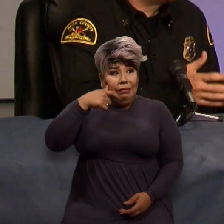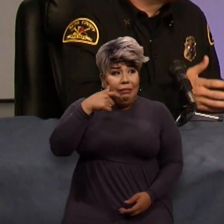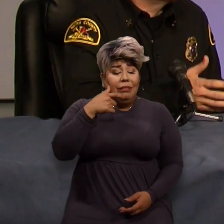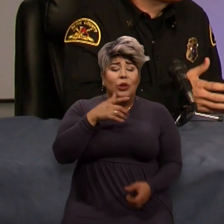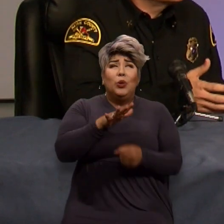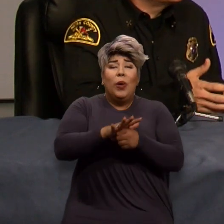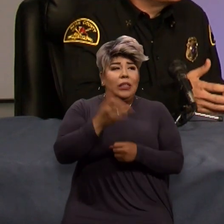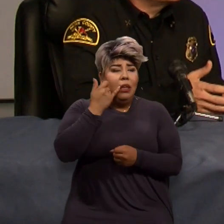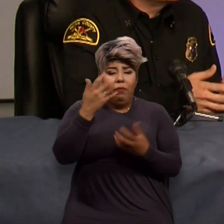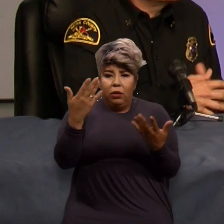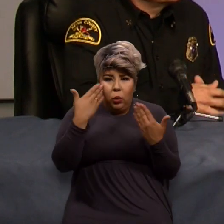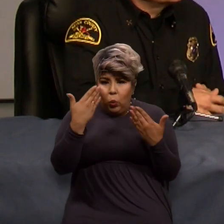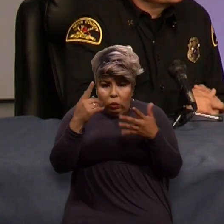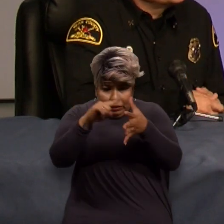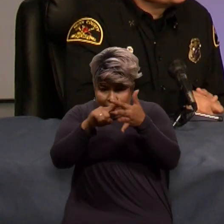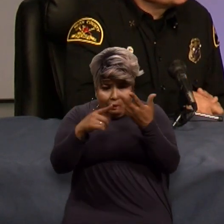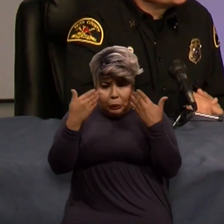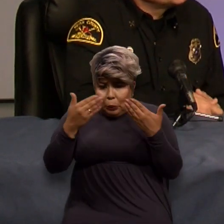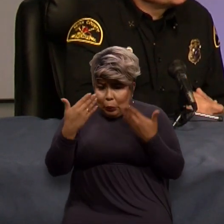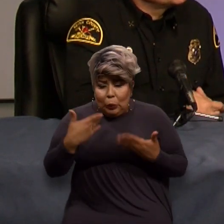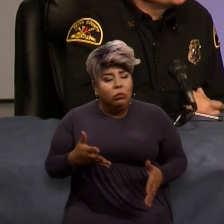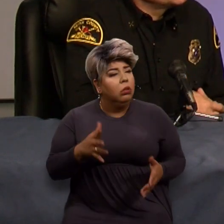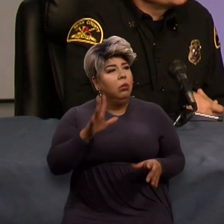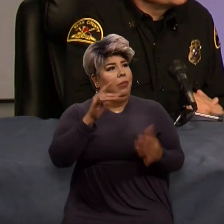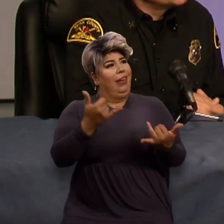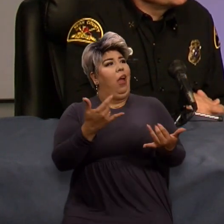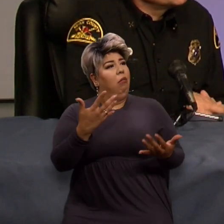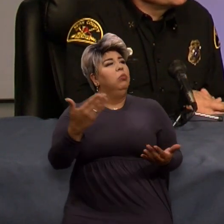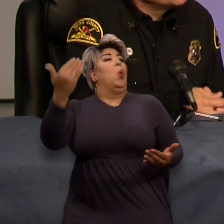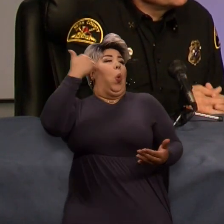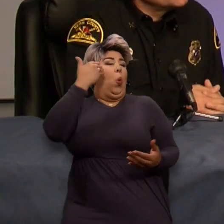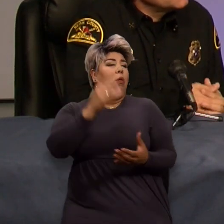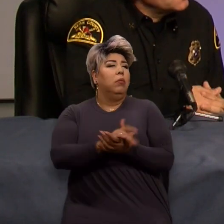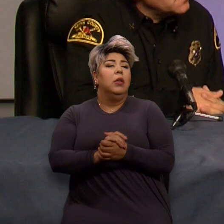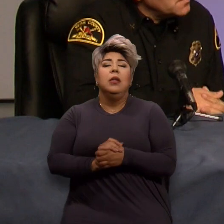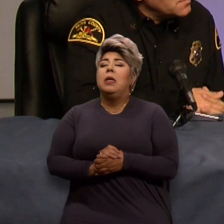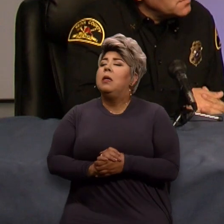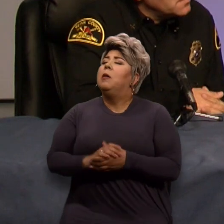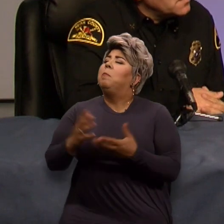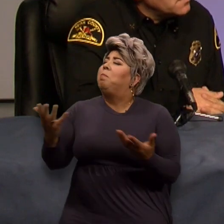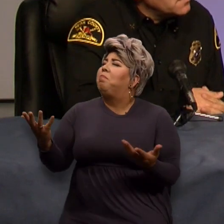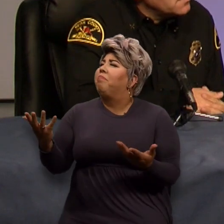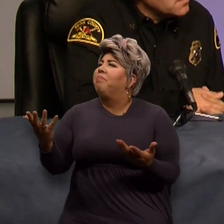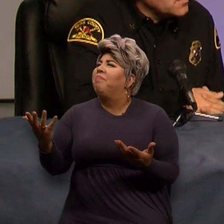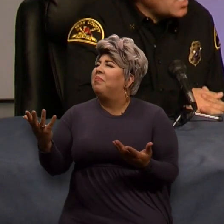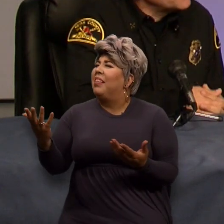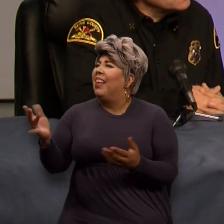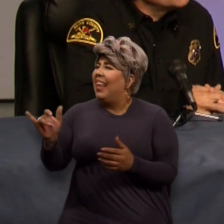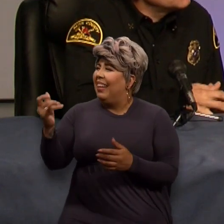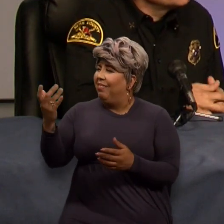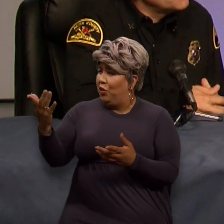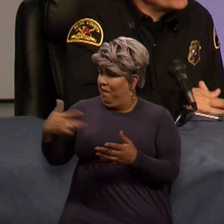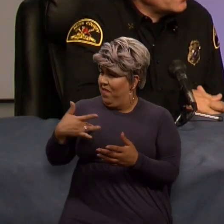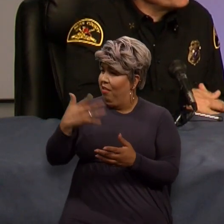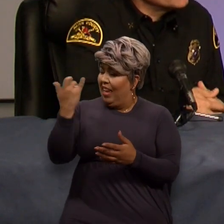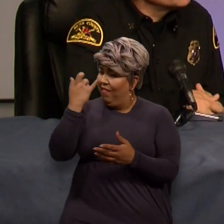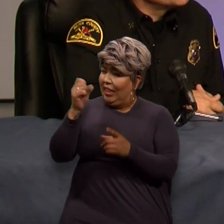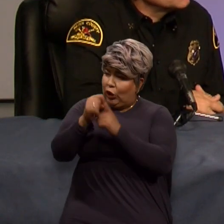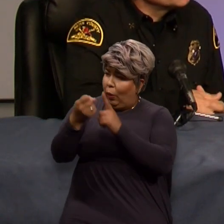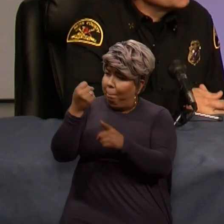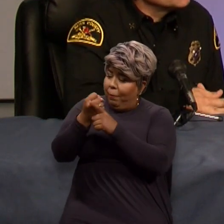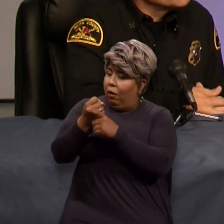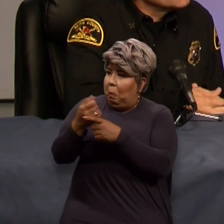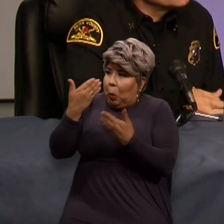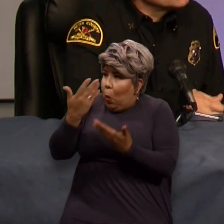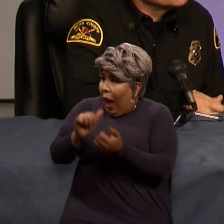when you have unknowns. How often is it when you go to a situation and it's almost like you're walking into it just blind? Often. Very often.